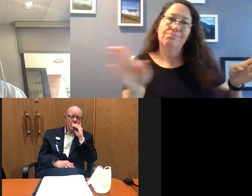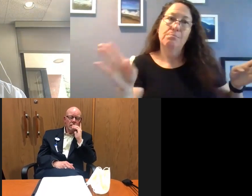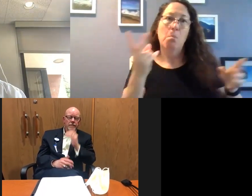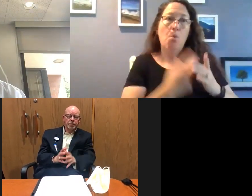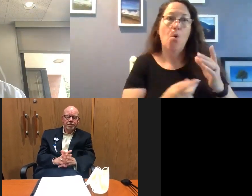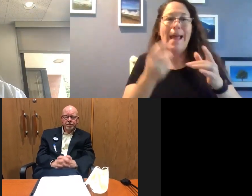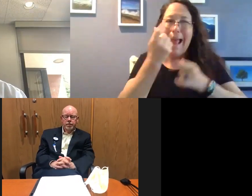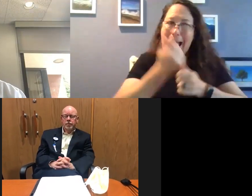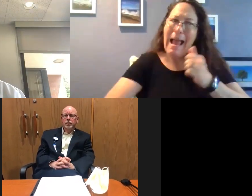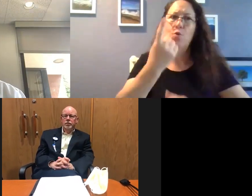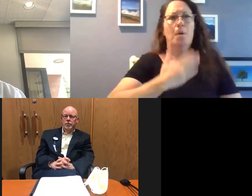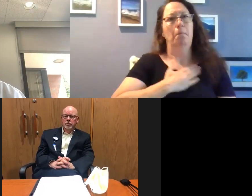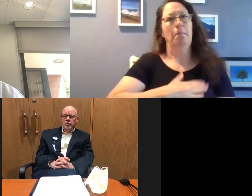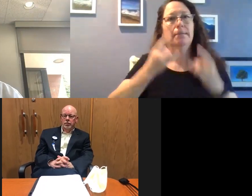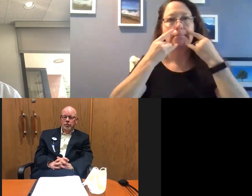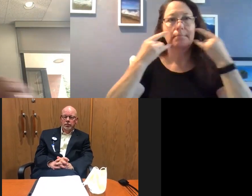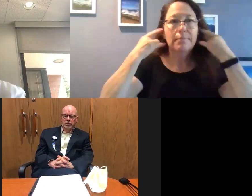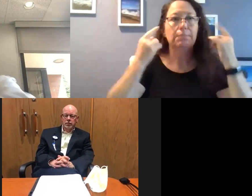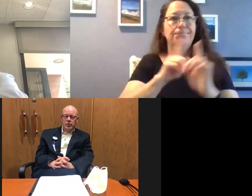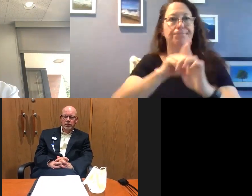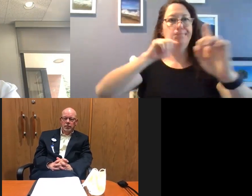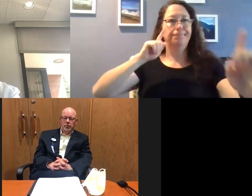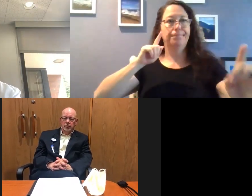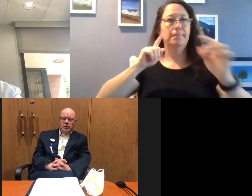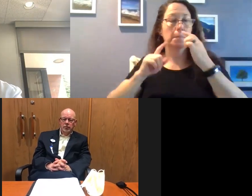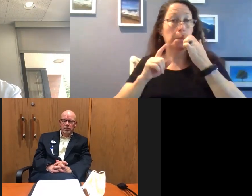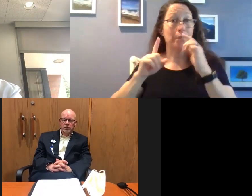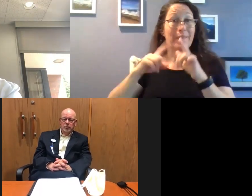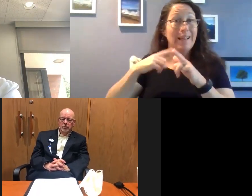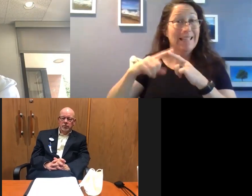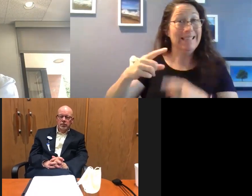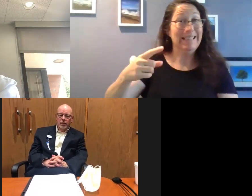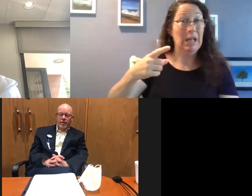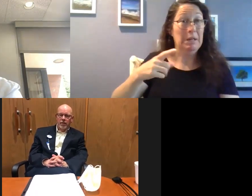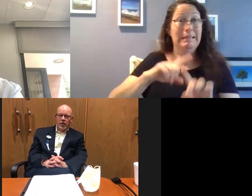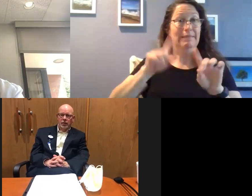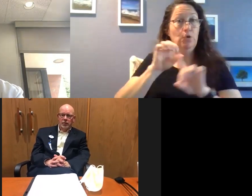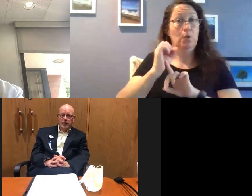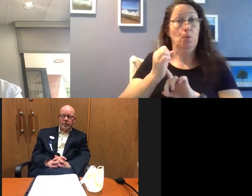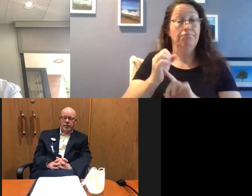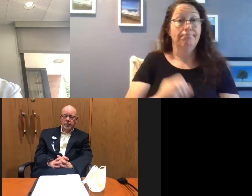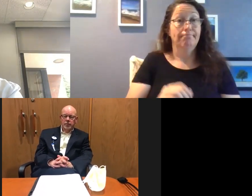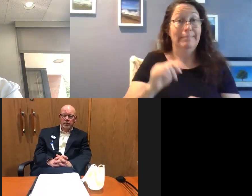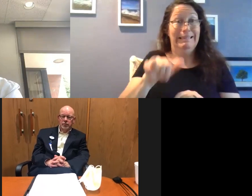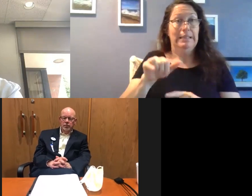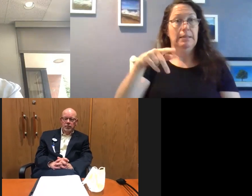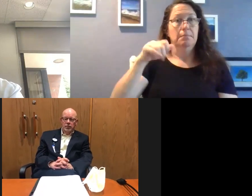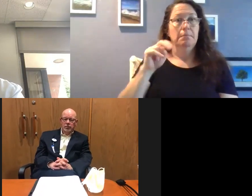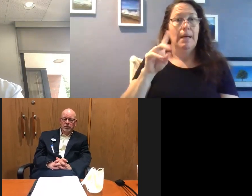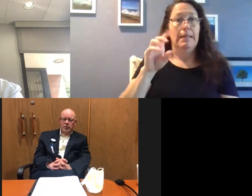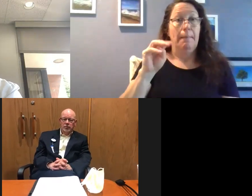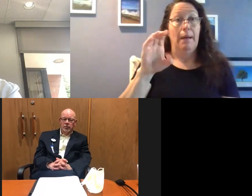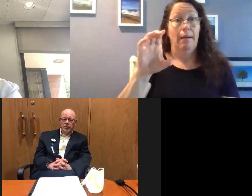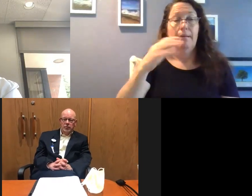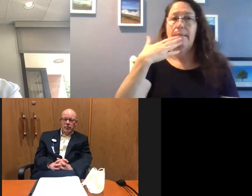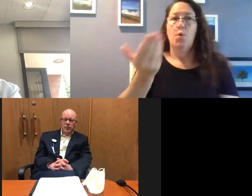everybody to mask up and socially distance until we find ourselves in a different situation with this pandemic. So thank